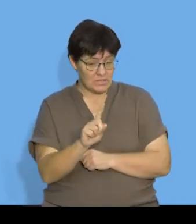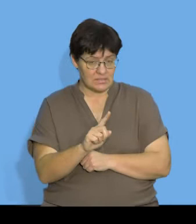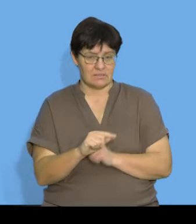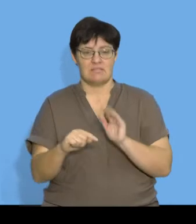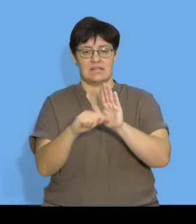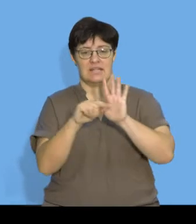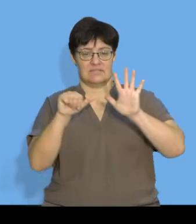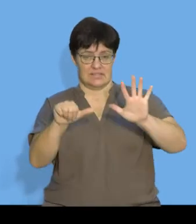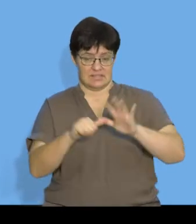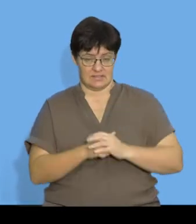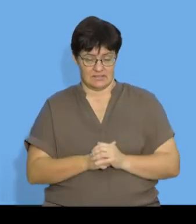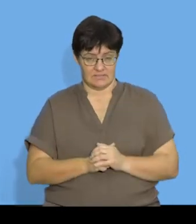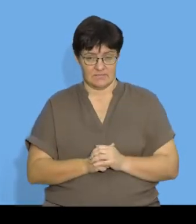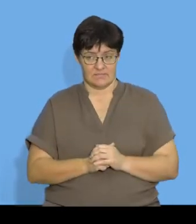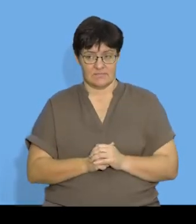fact negative 6.